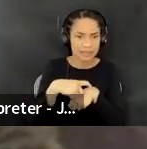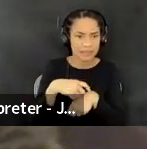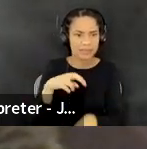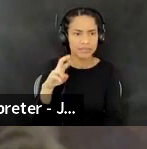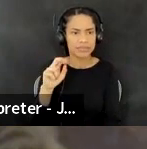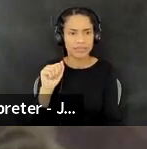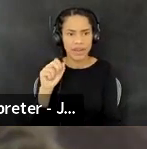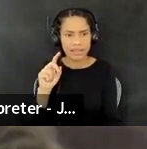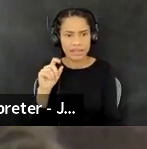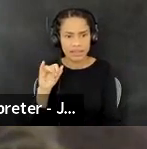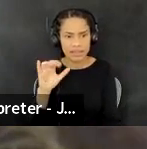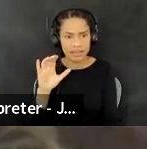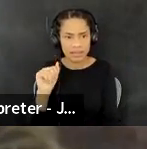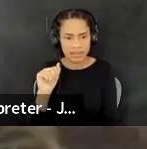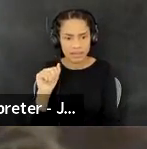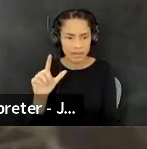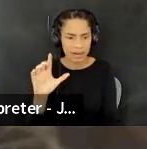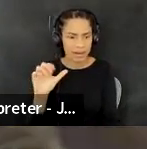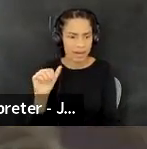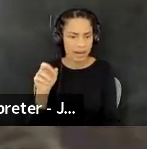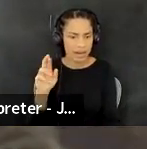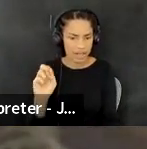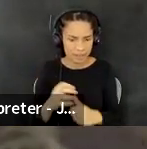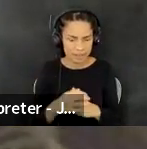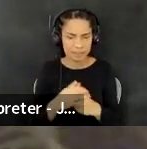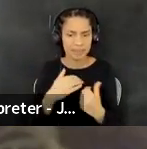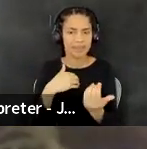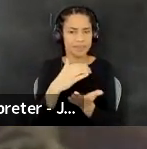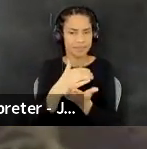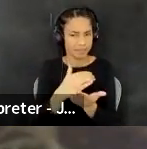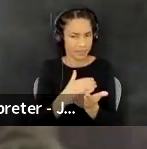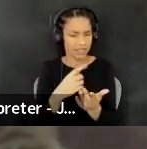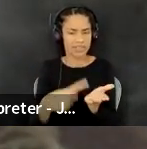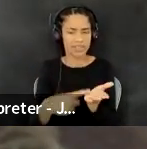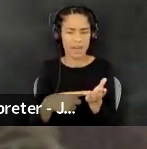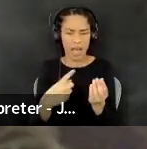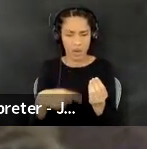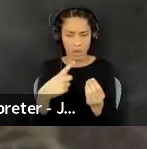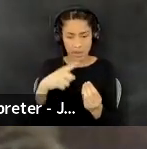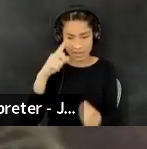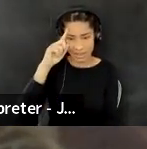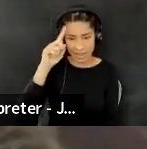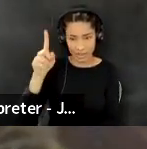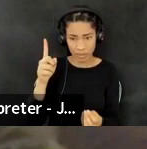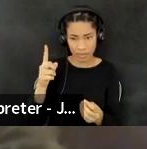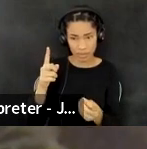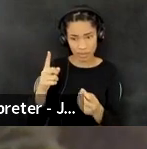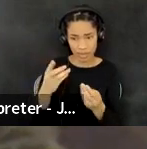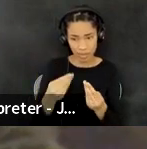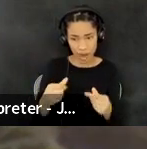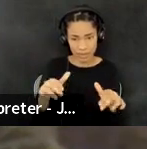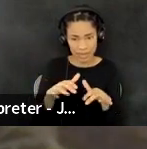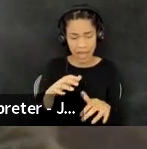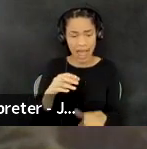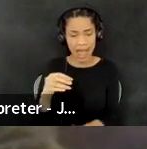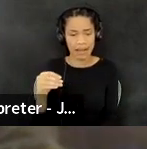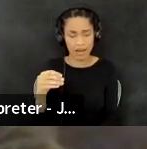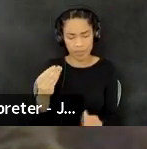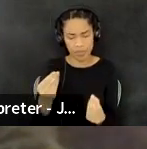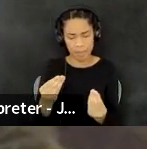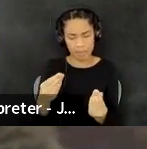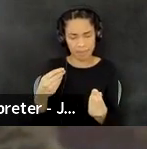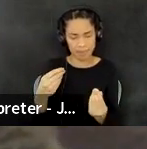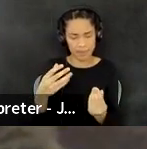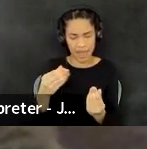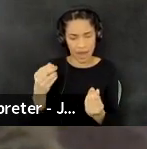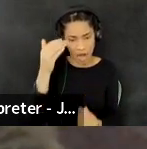um, uh, and had coursework regarding intellectual property and knowledge, um, and did a lot of assessment, both, uh,